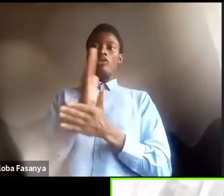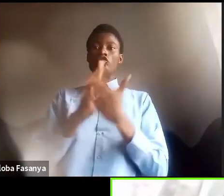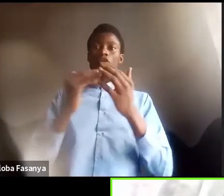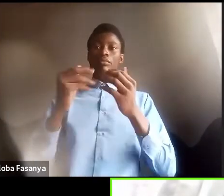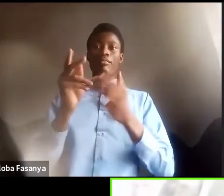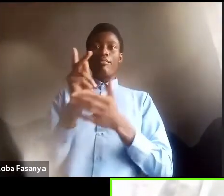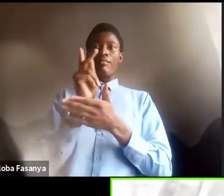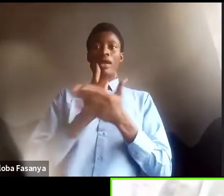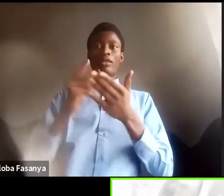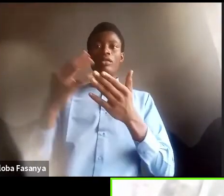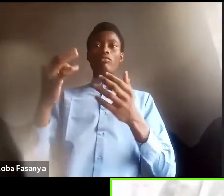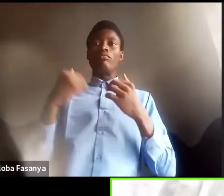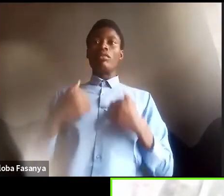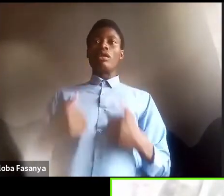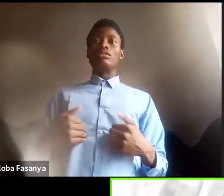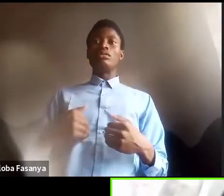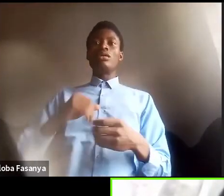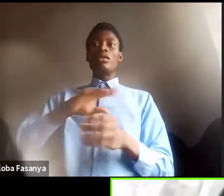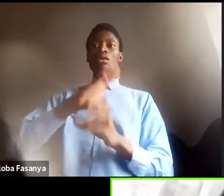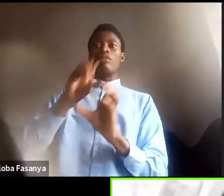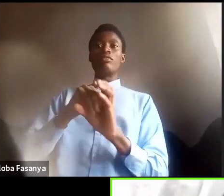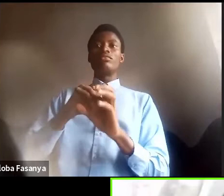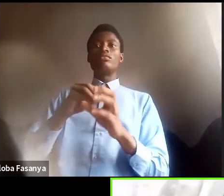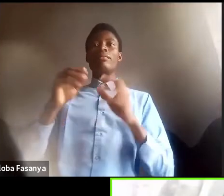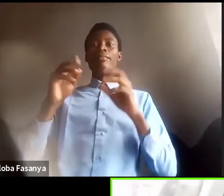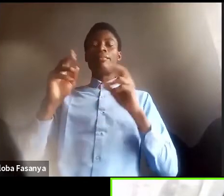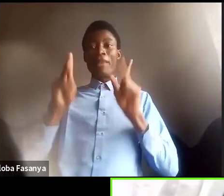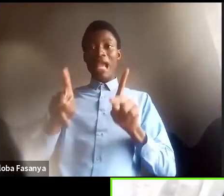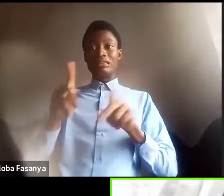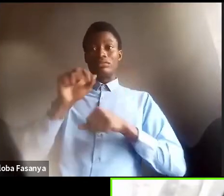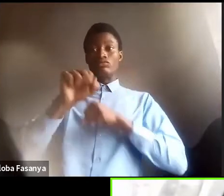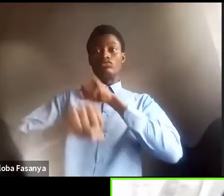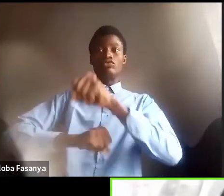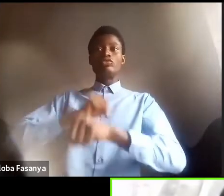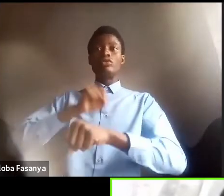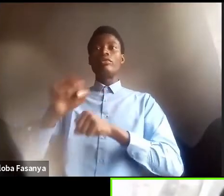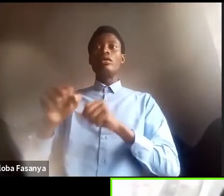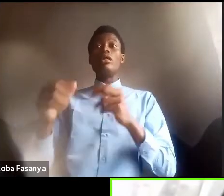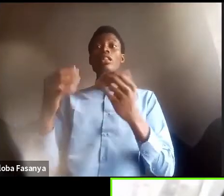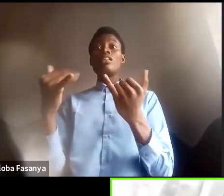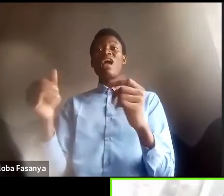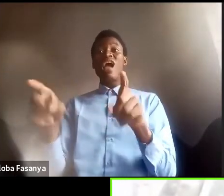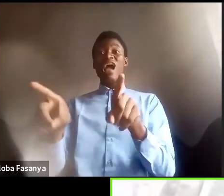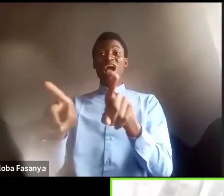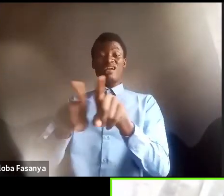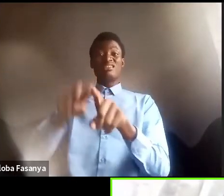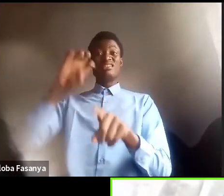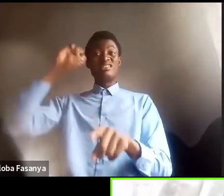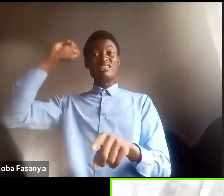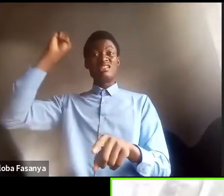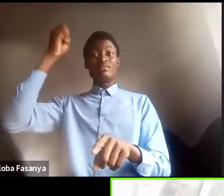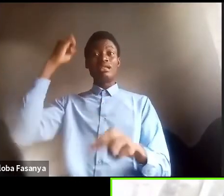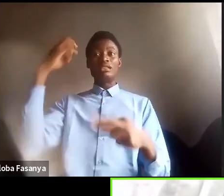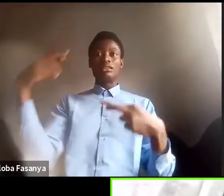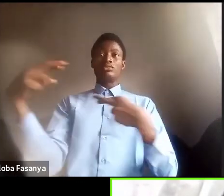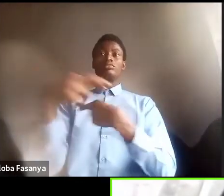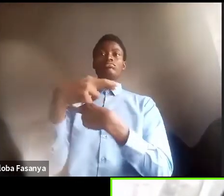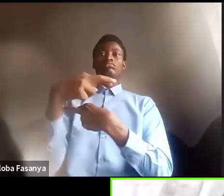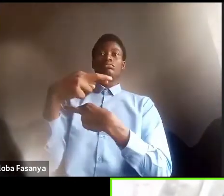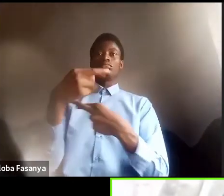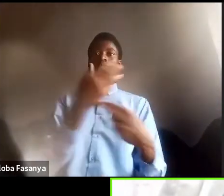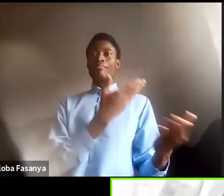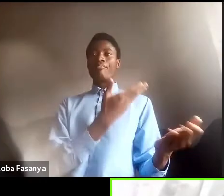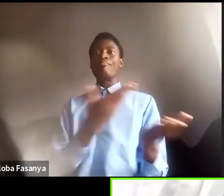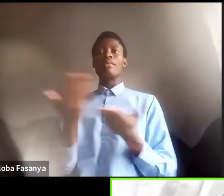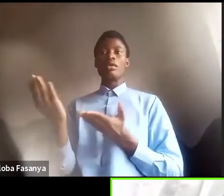suffers the consequences. At the ER, emergency room, that's when you now know that the person has hypertension. So